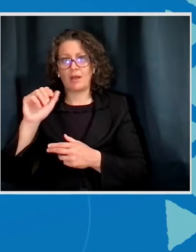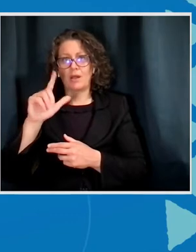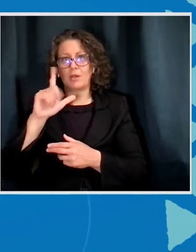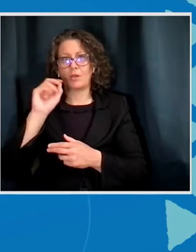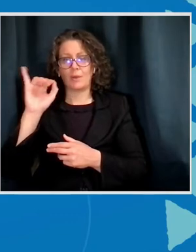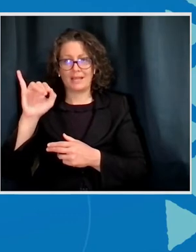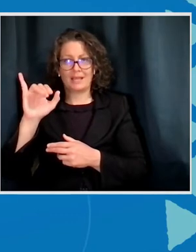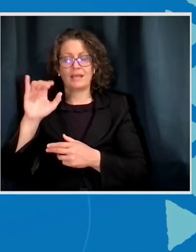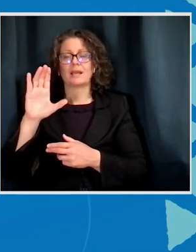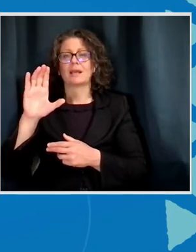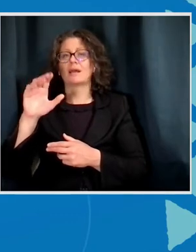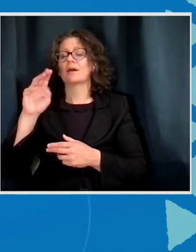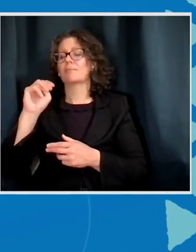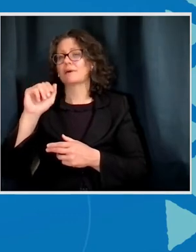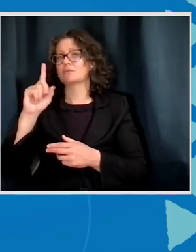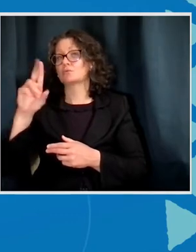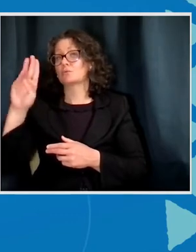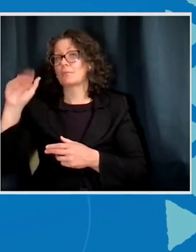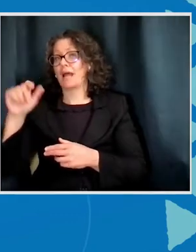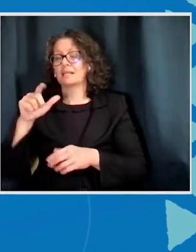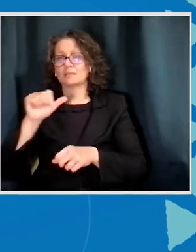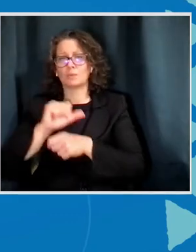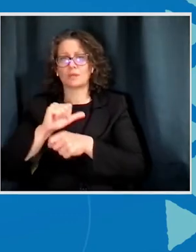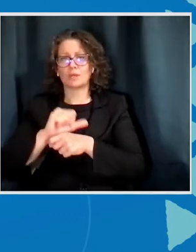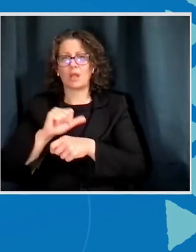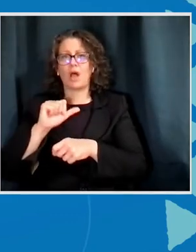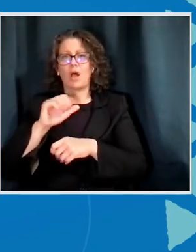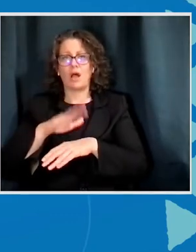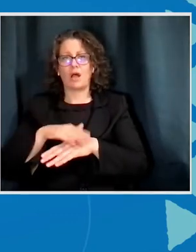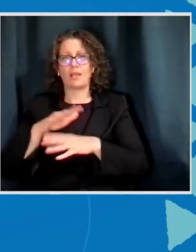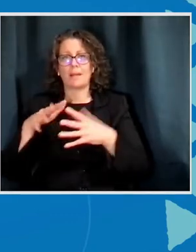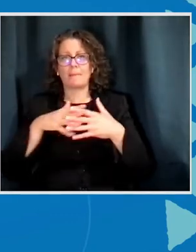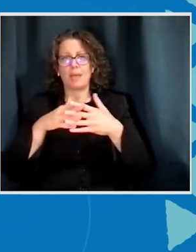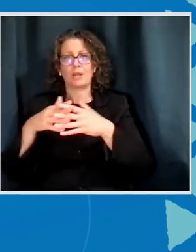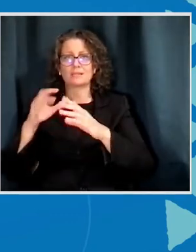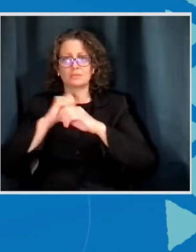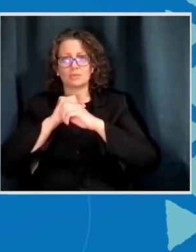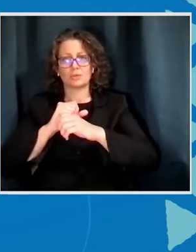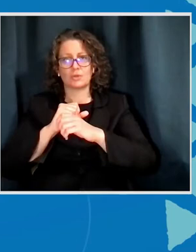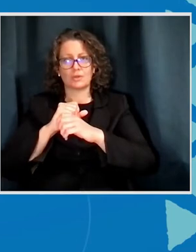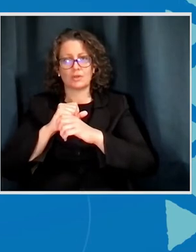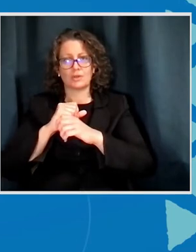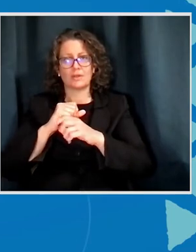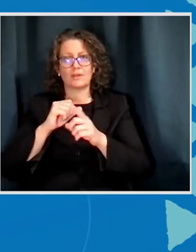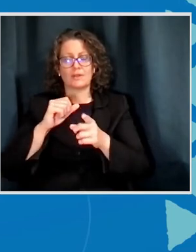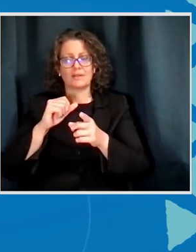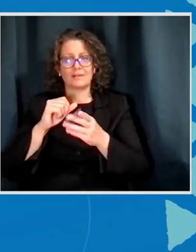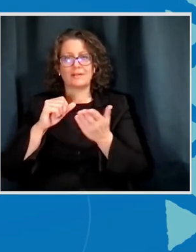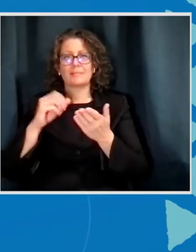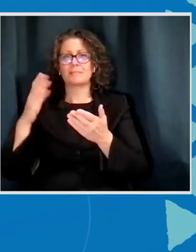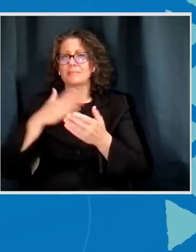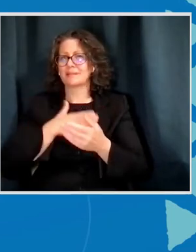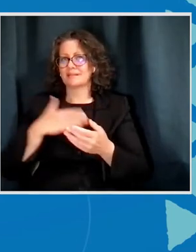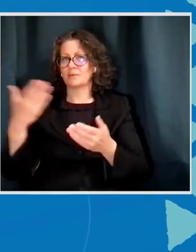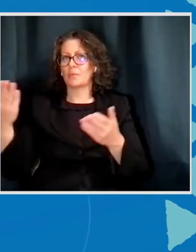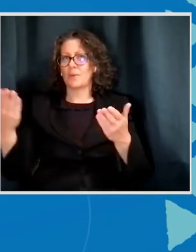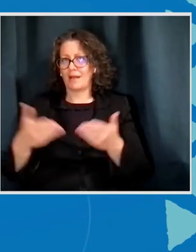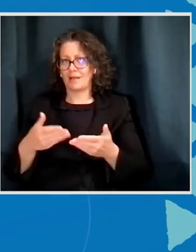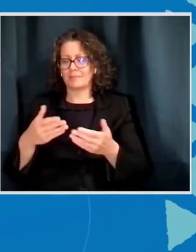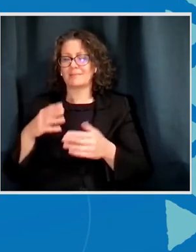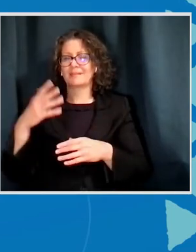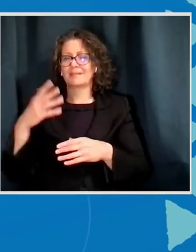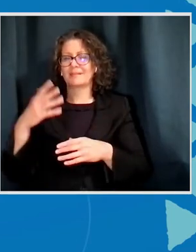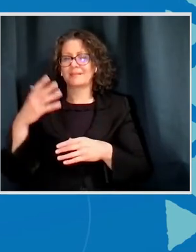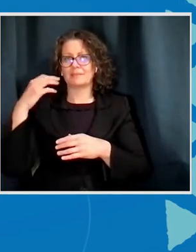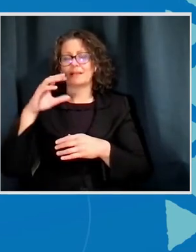been working on the maritime security for Gulf of Guinea. Please welcome Mr. Captain Maduma.